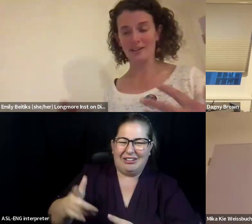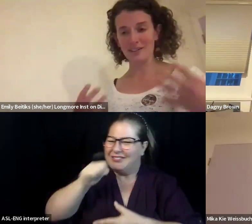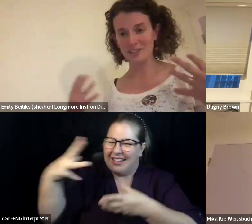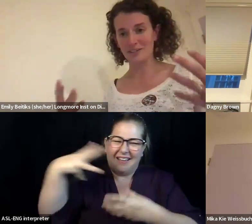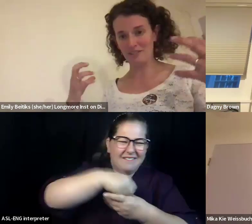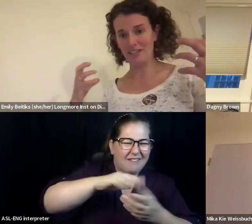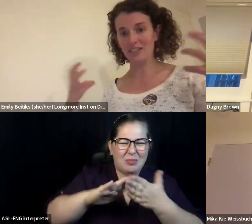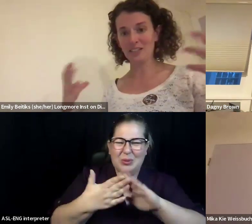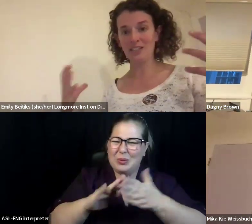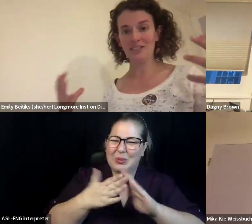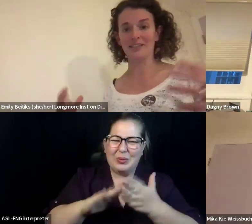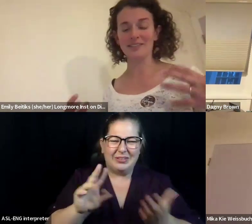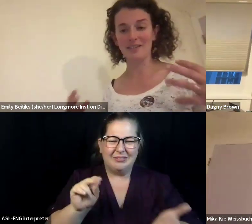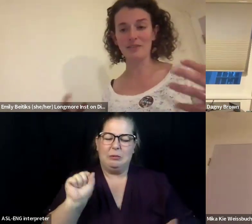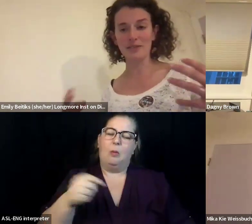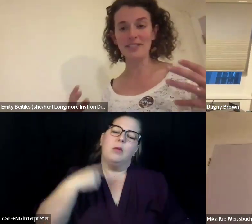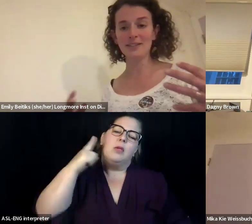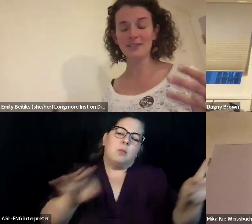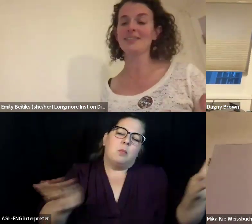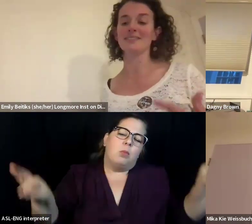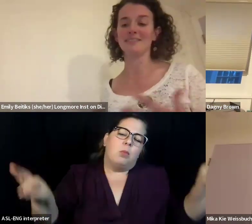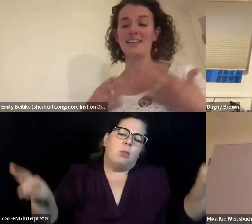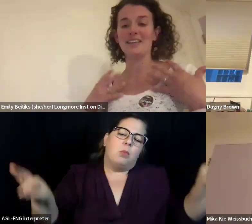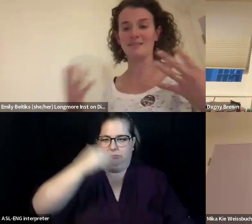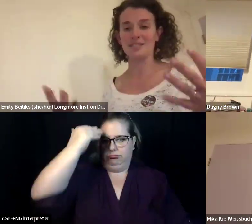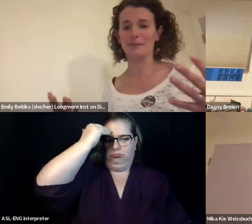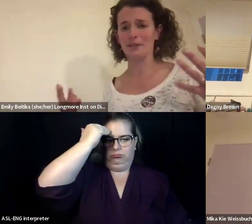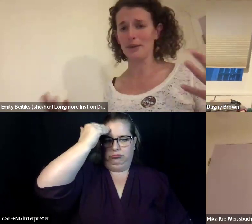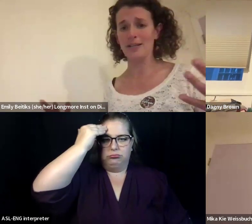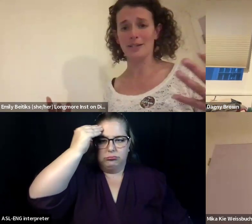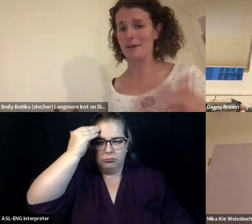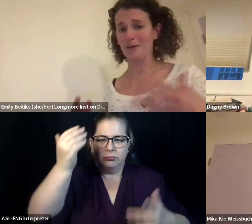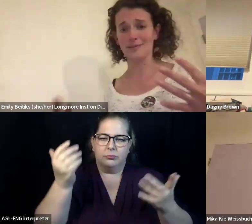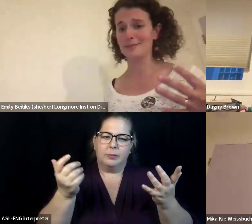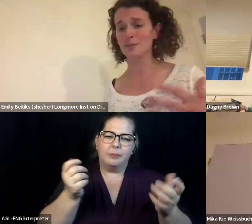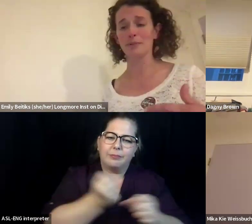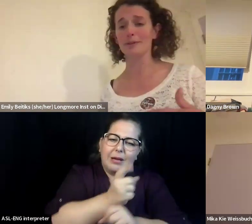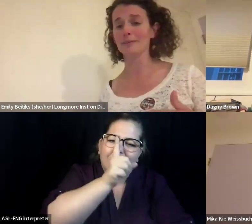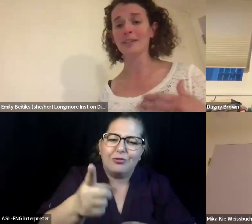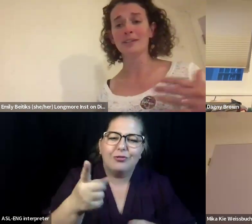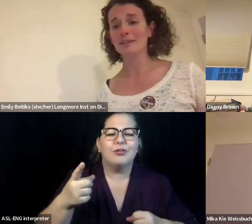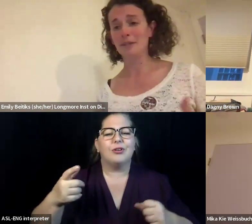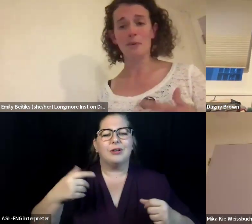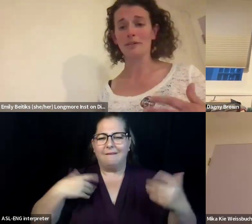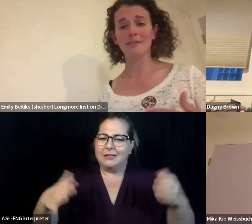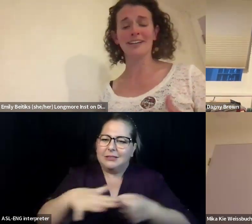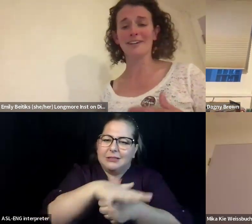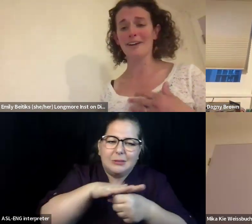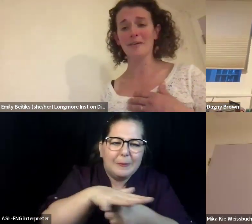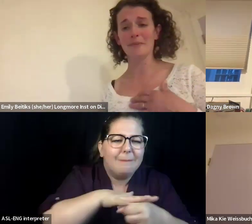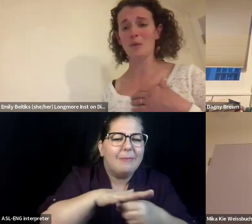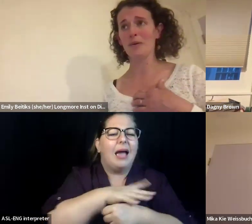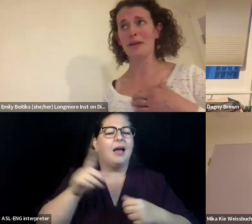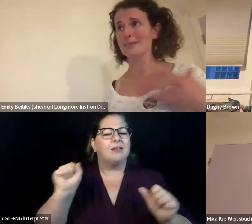shared recognition of like, oh, this stuff we're dealing with and let that disability rage come out. It's super important,